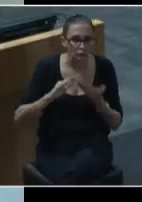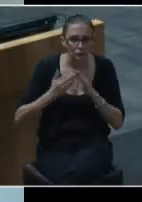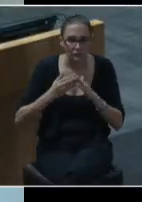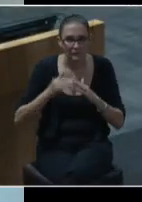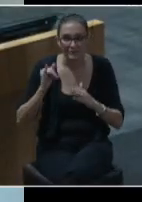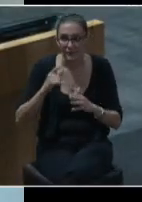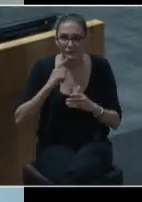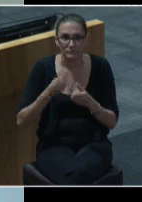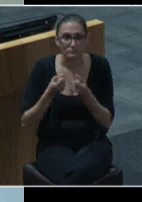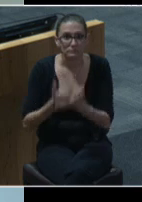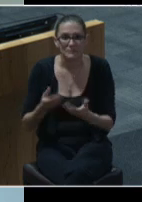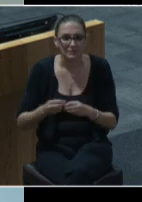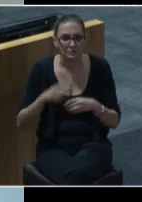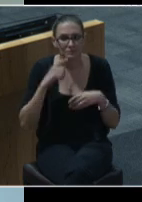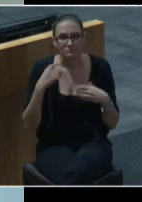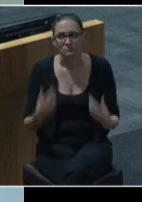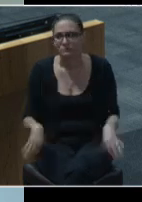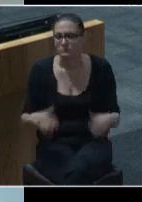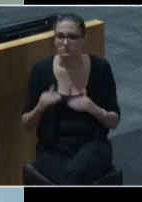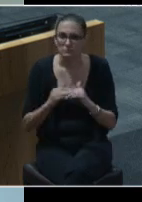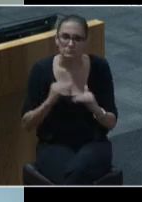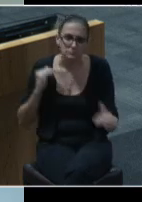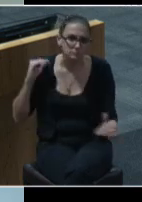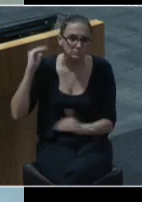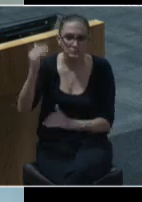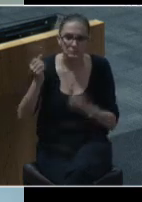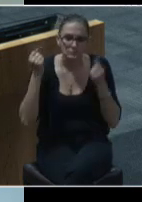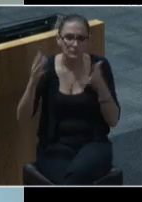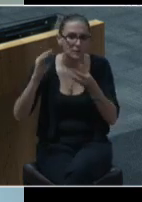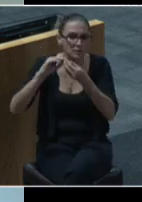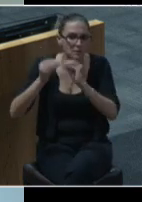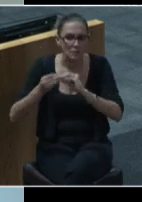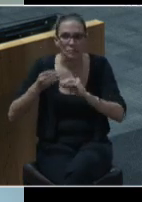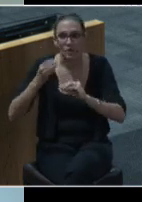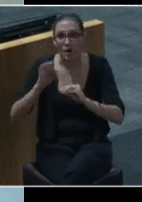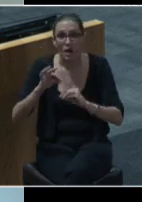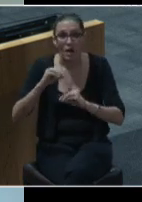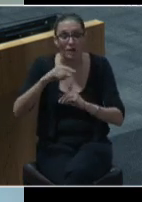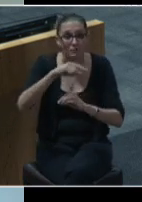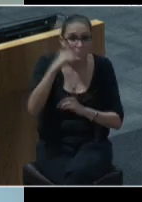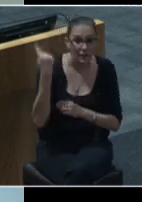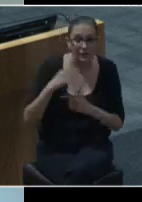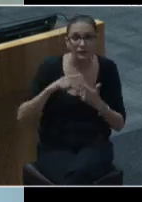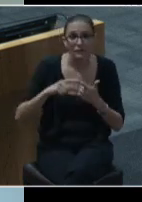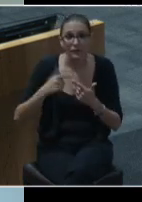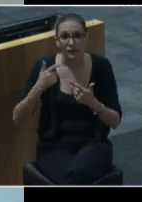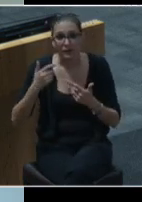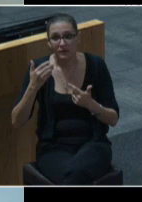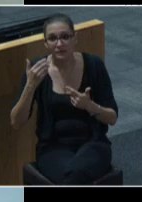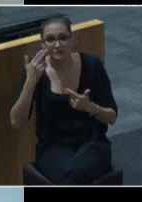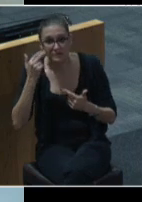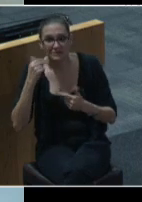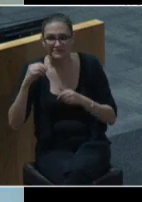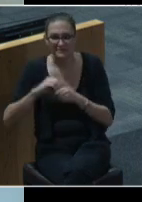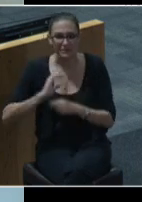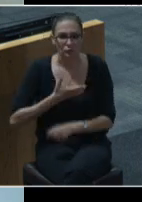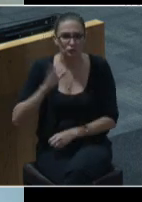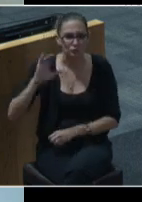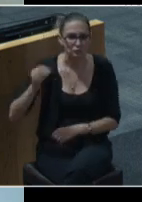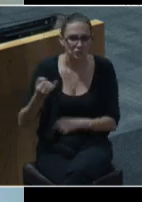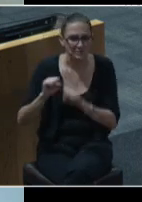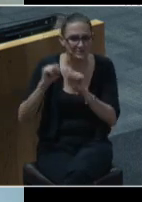resulted in the dramatic over-representation of African-American and Hispanic Latinx individuals in our criminal justice system.